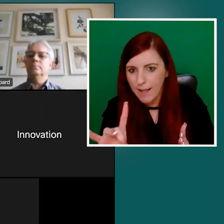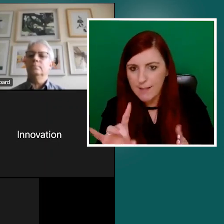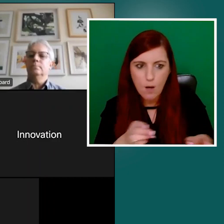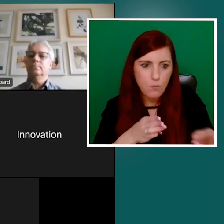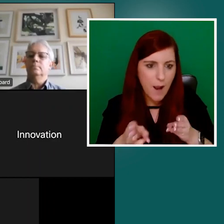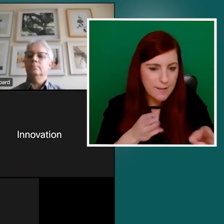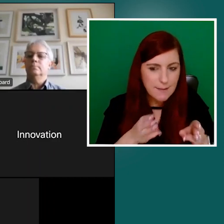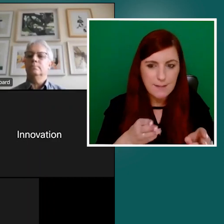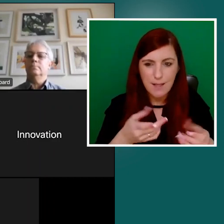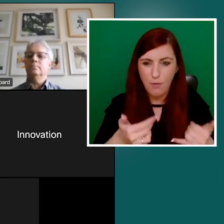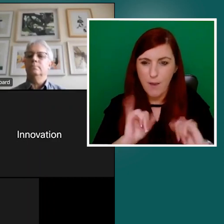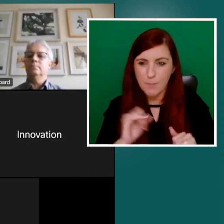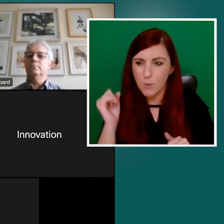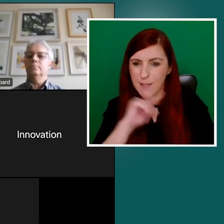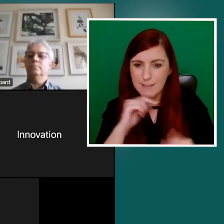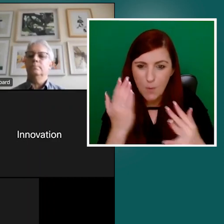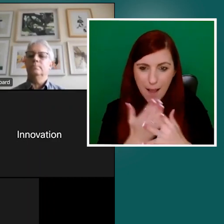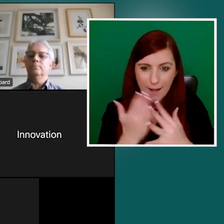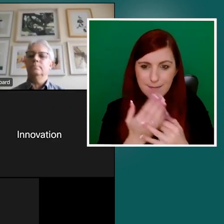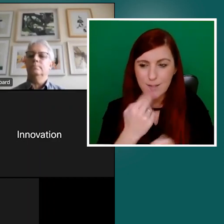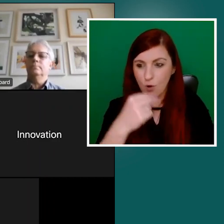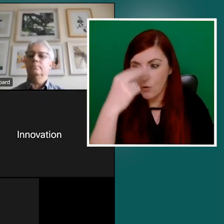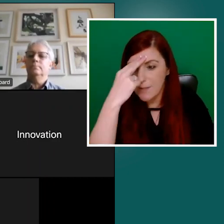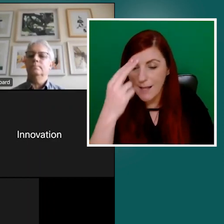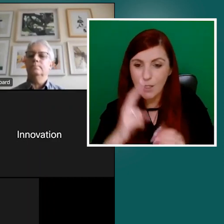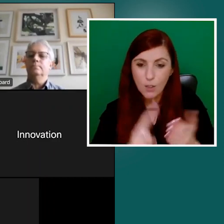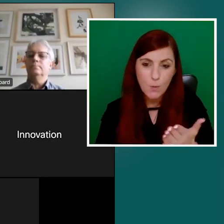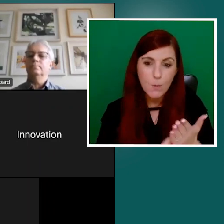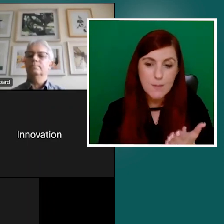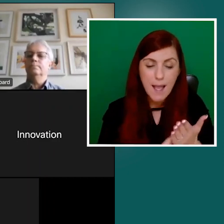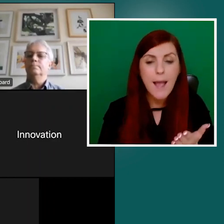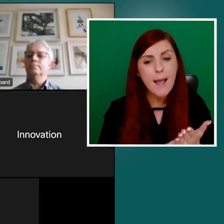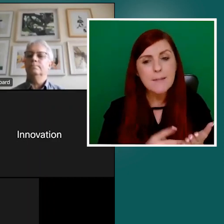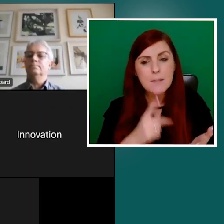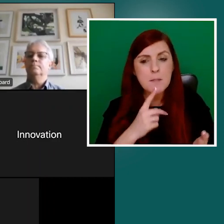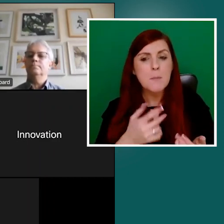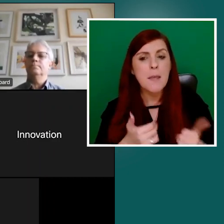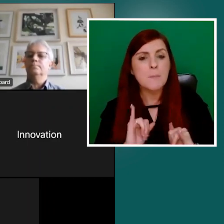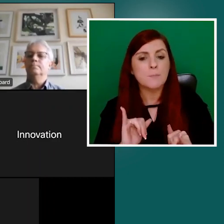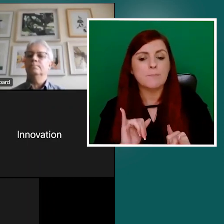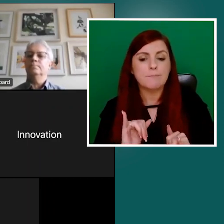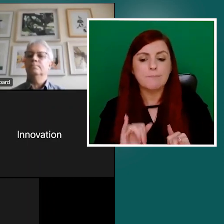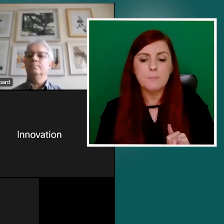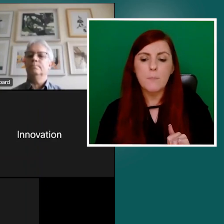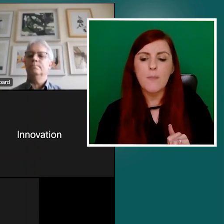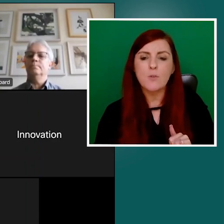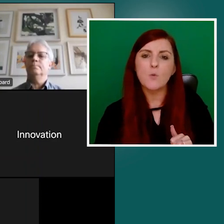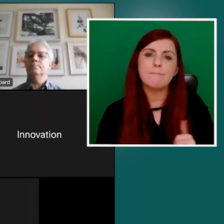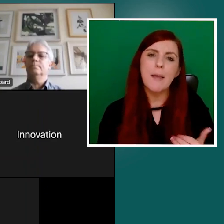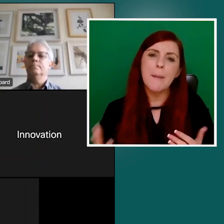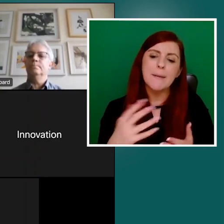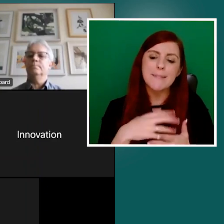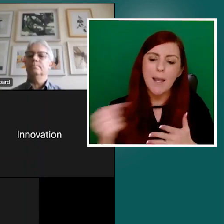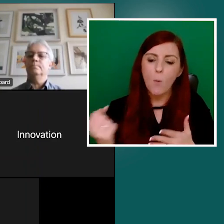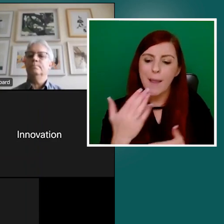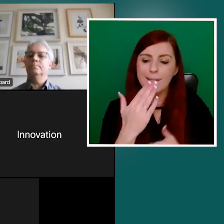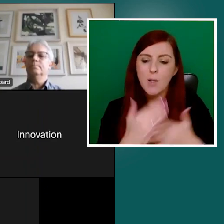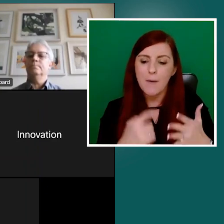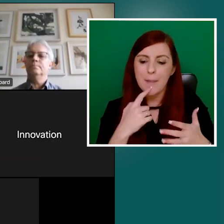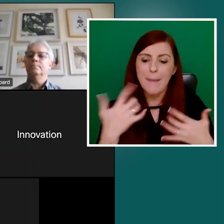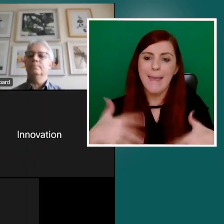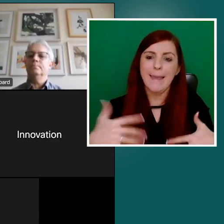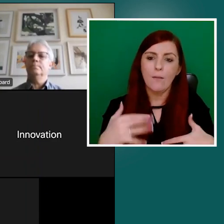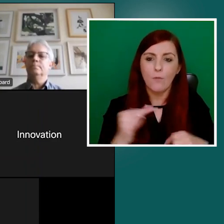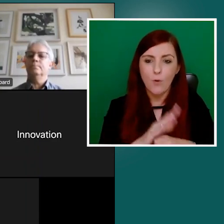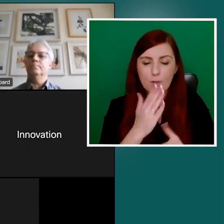And really just taking some of the pain out of it for, for, for some organizations who might be struggling with the idea. Uh, so the